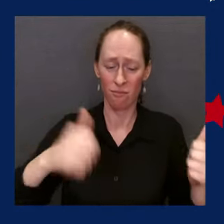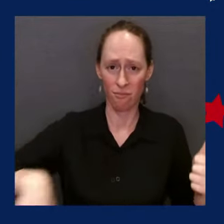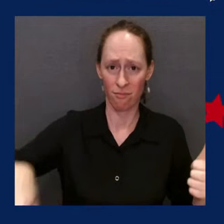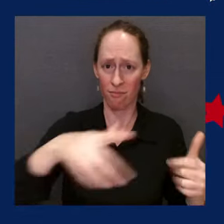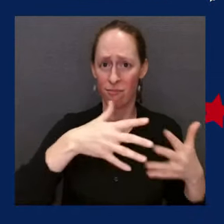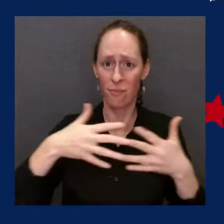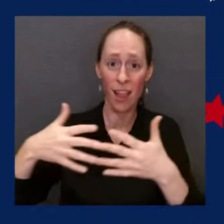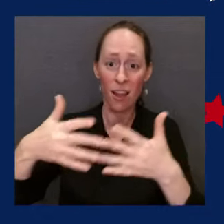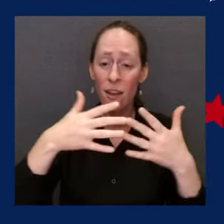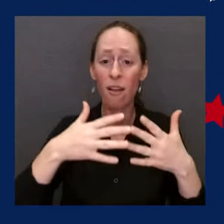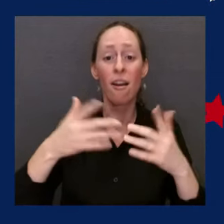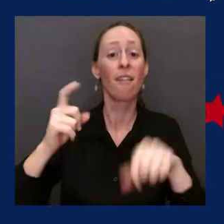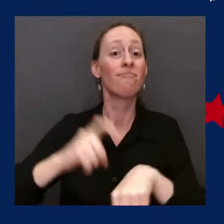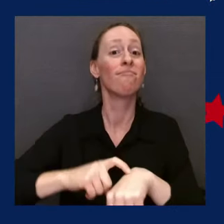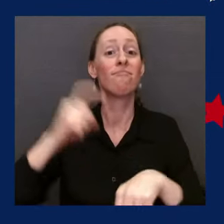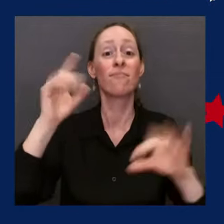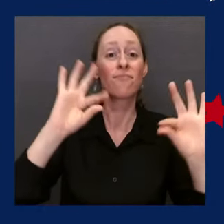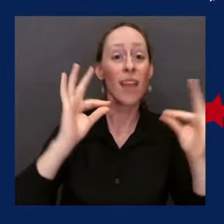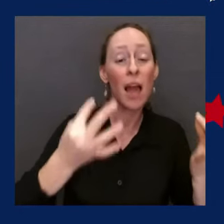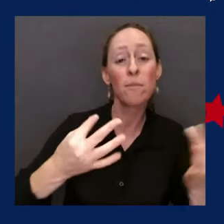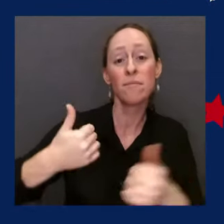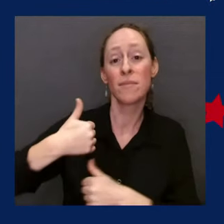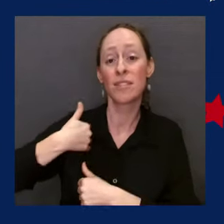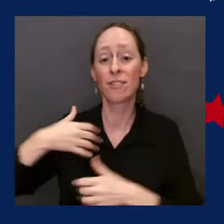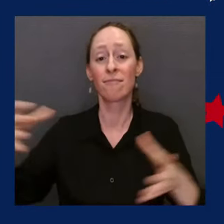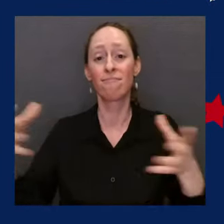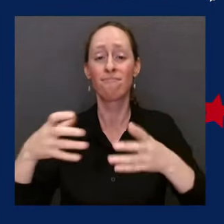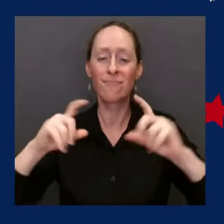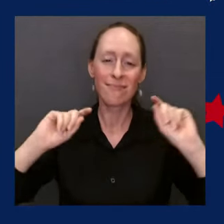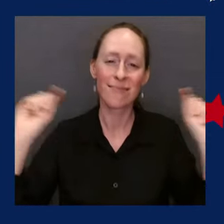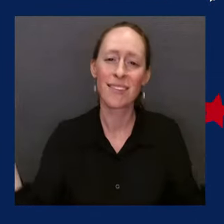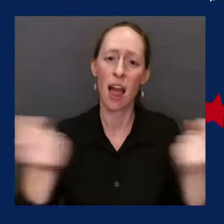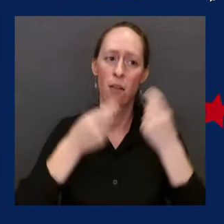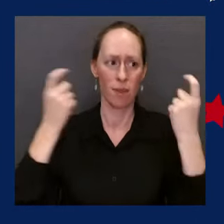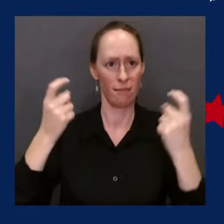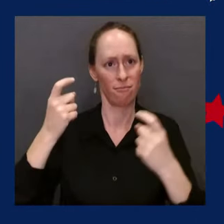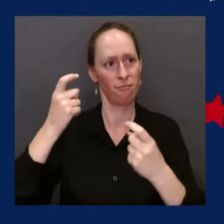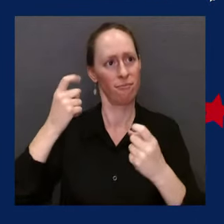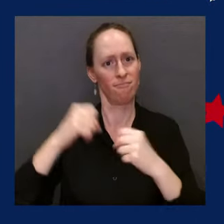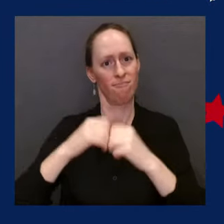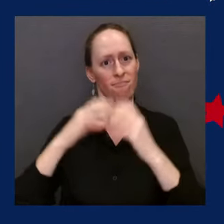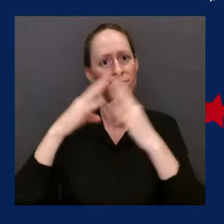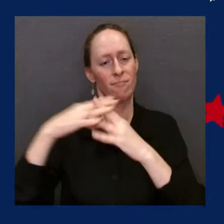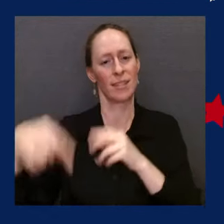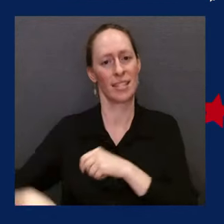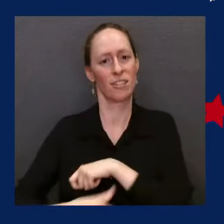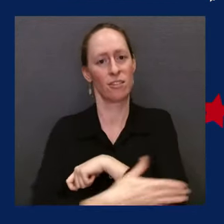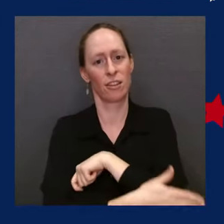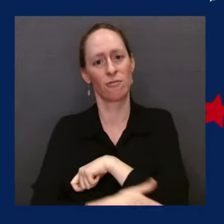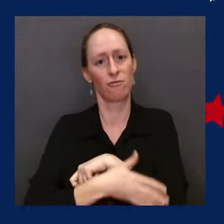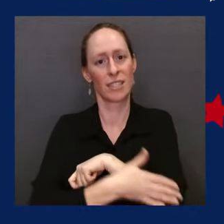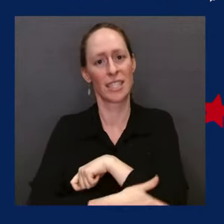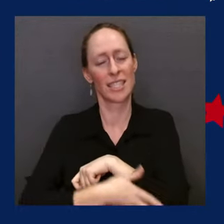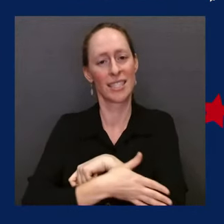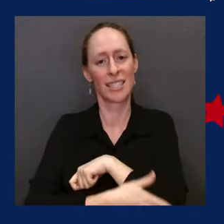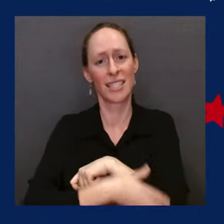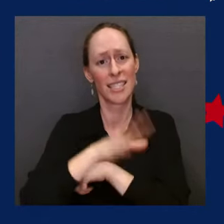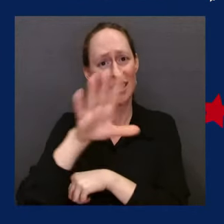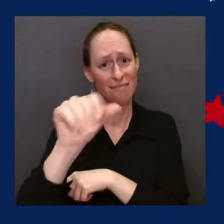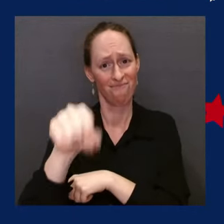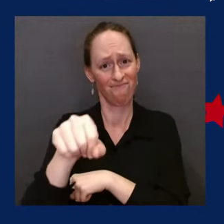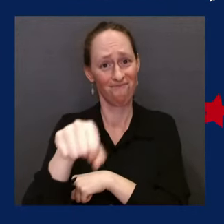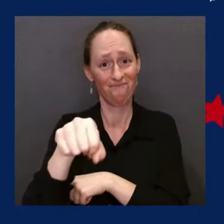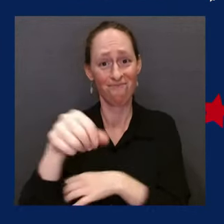nation. But even as we laugh with our neighbors and enjoy the parades and cookouts and fireworks, we can